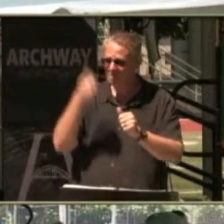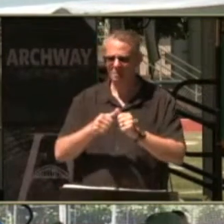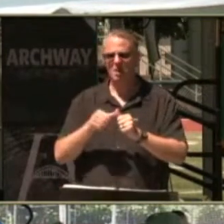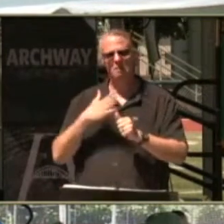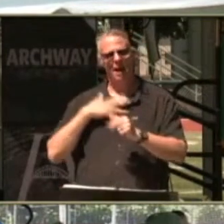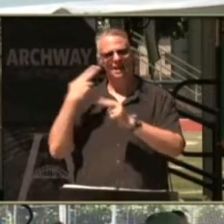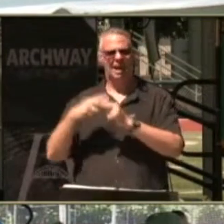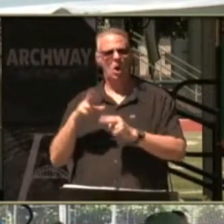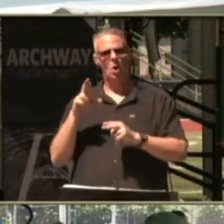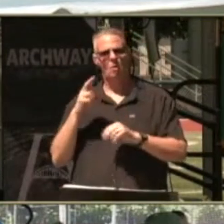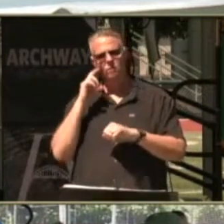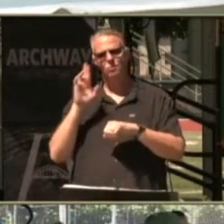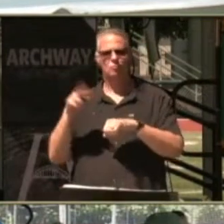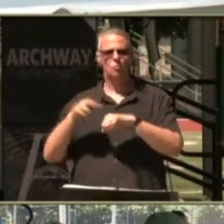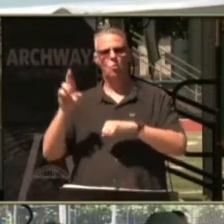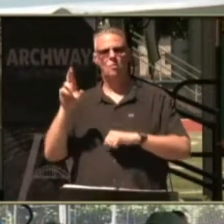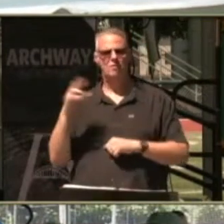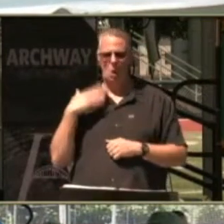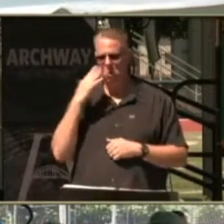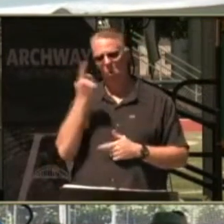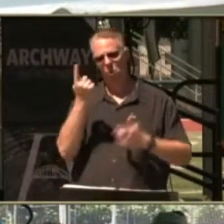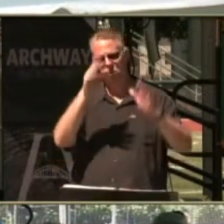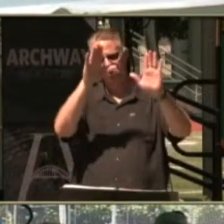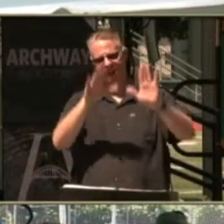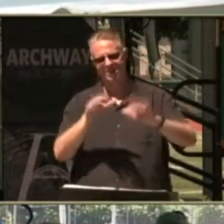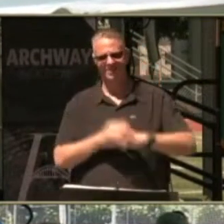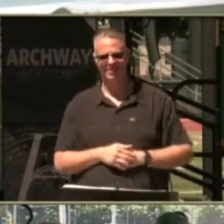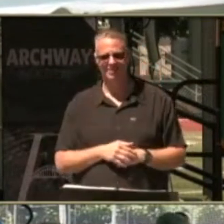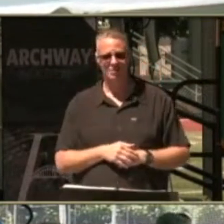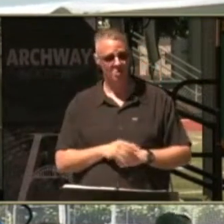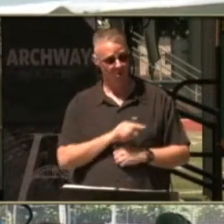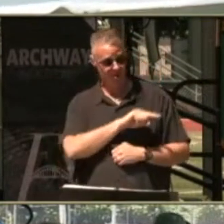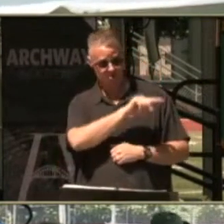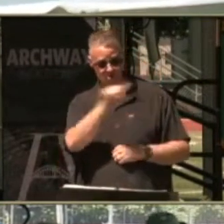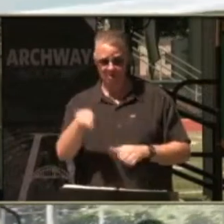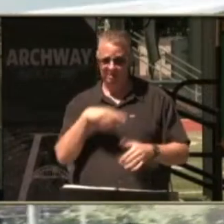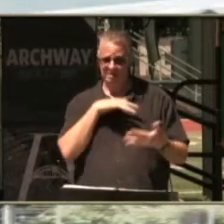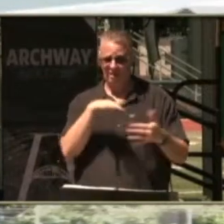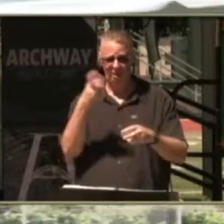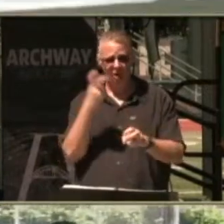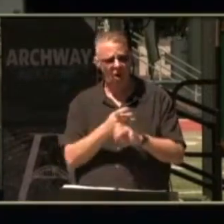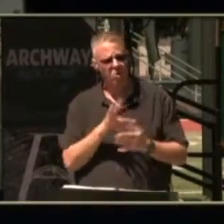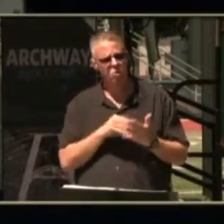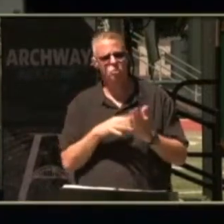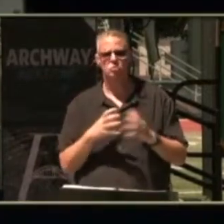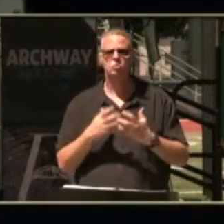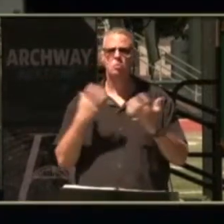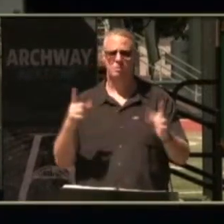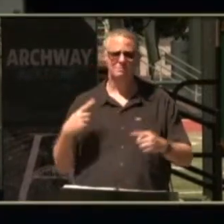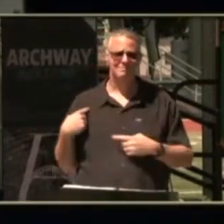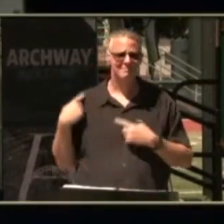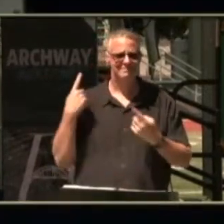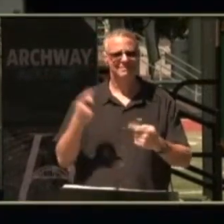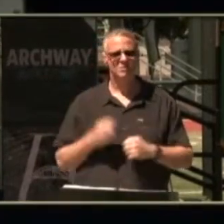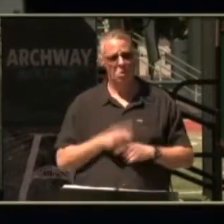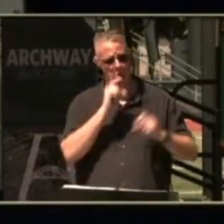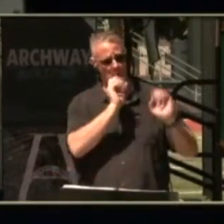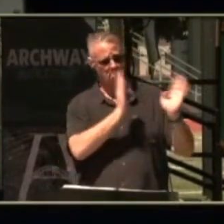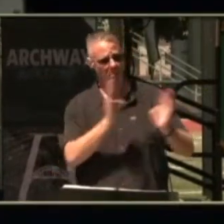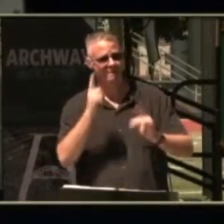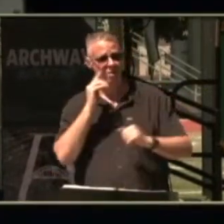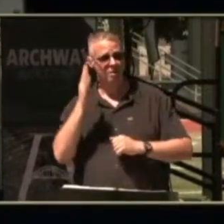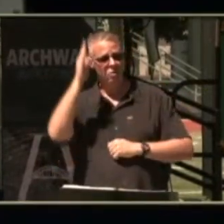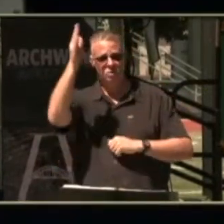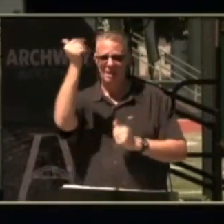reference as i already know how great you are so archway completers you've studied hard and learned so much you're prepared for the future and everything it